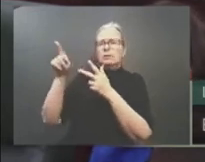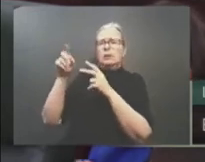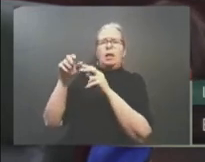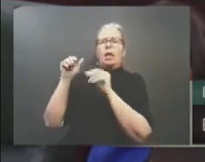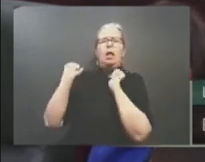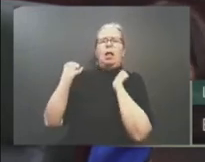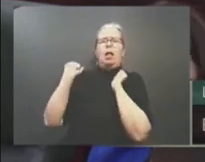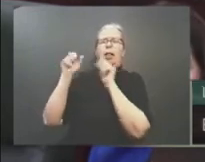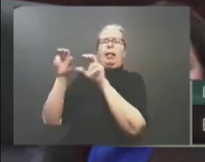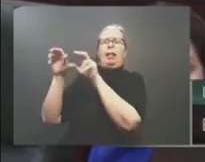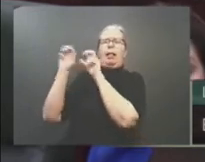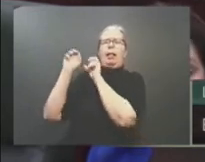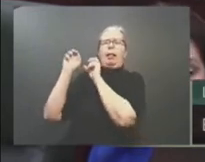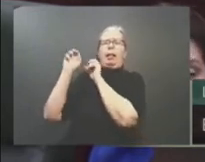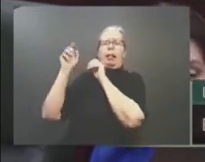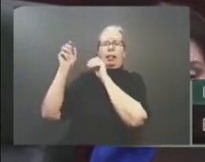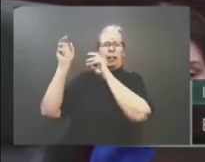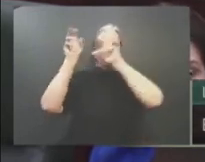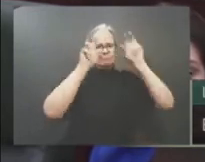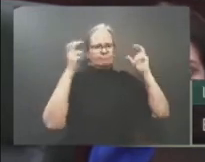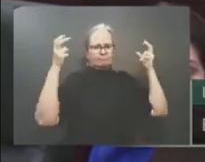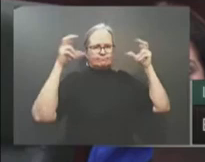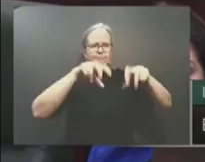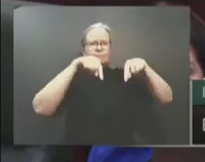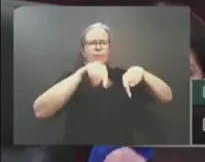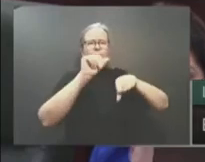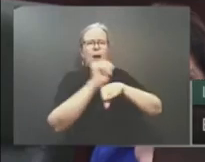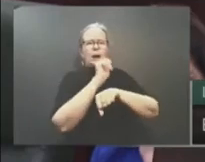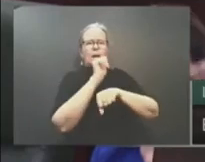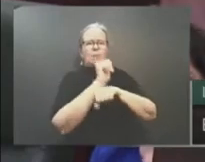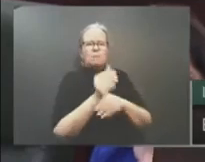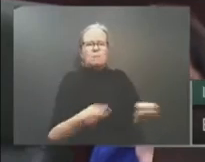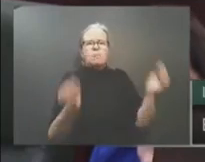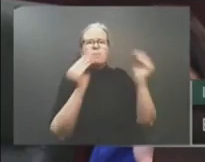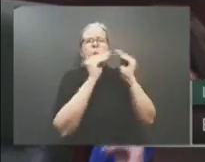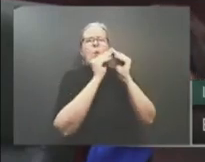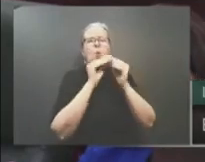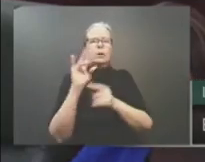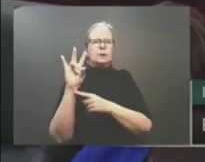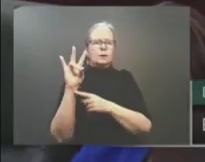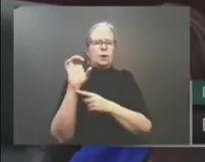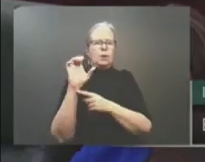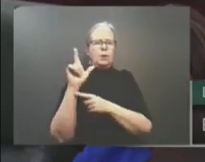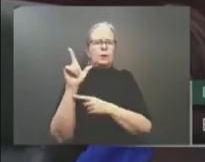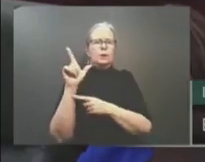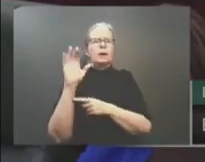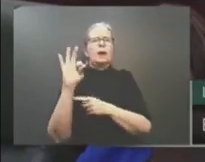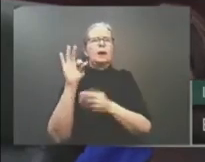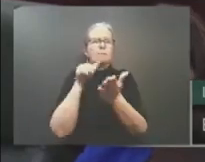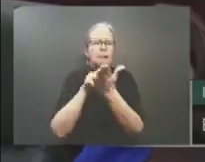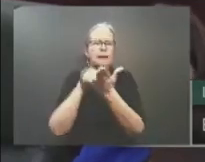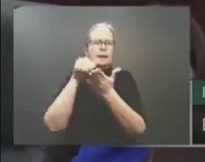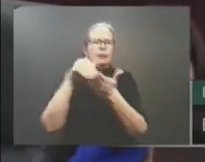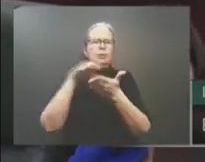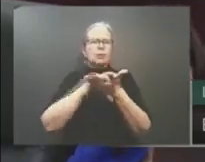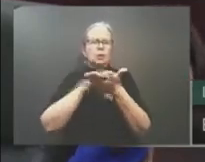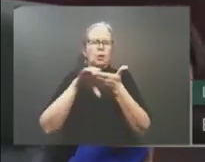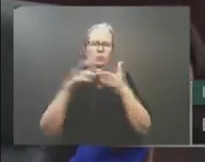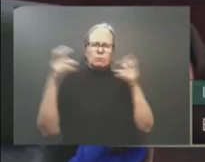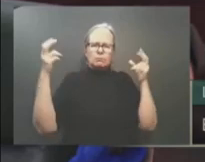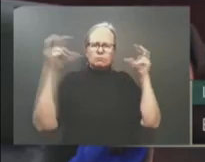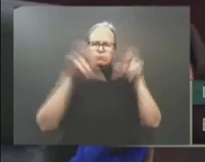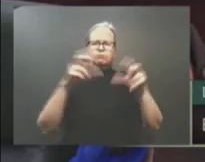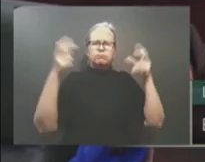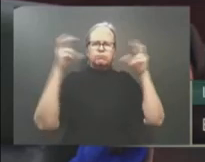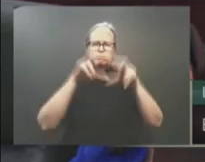and across the province are creating